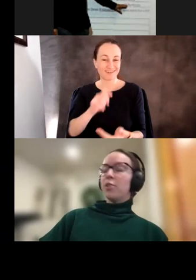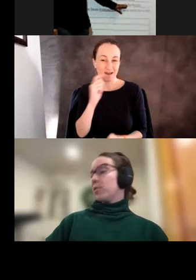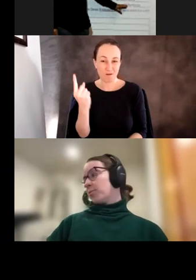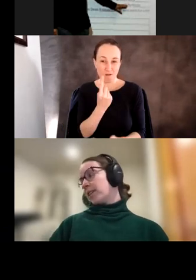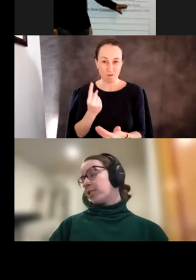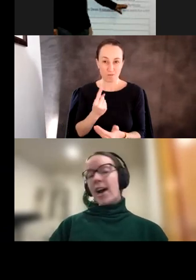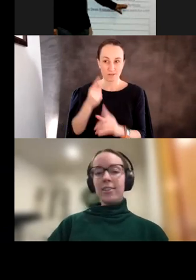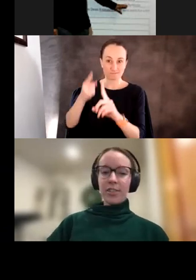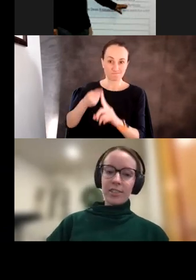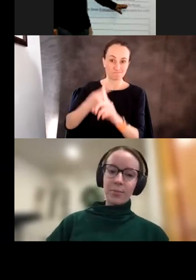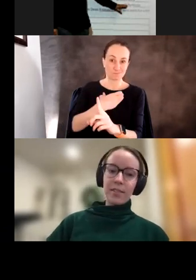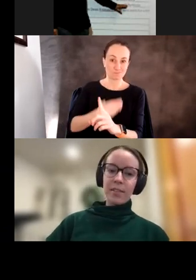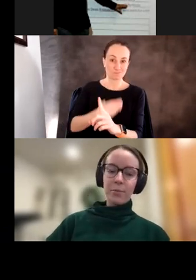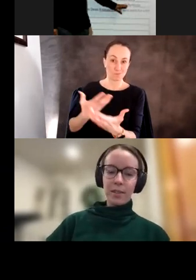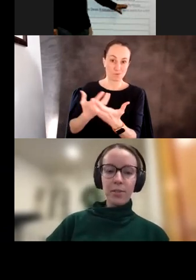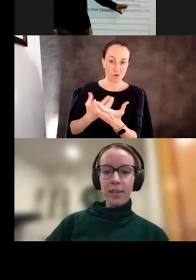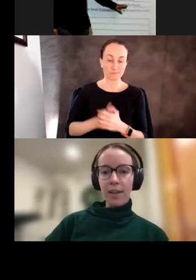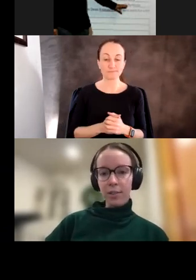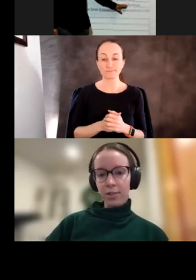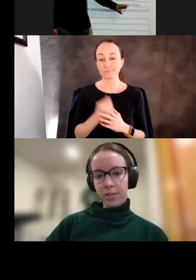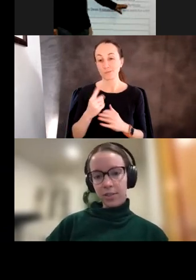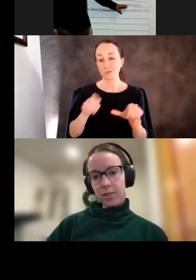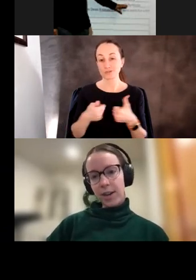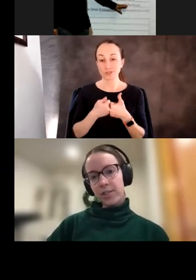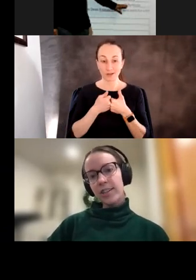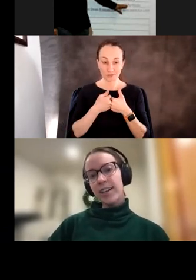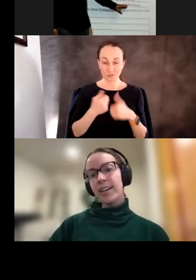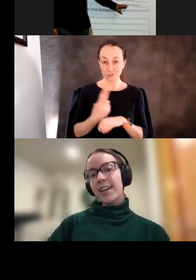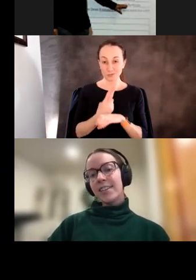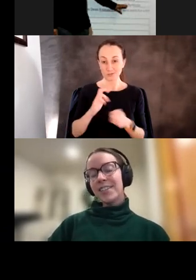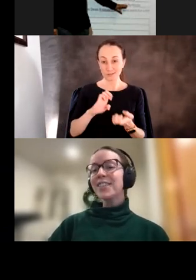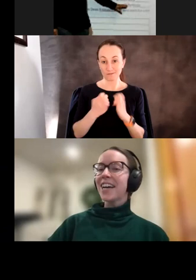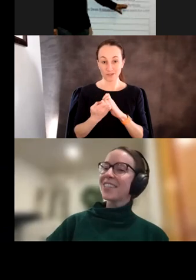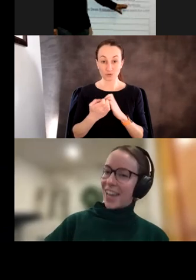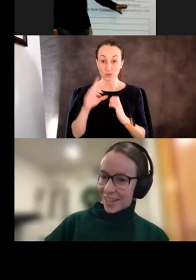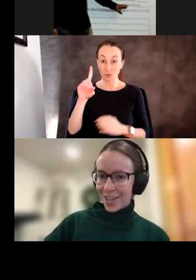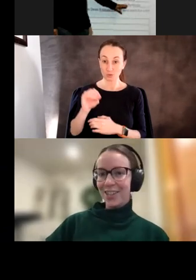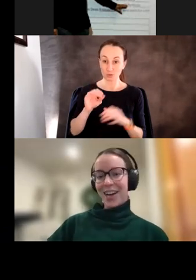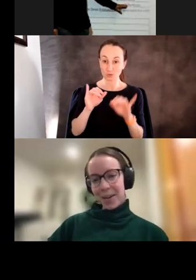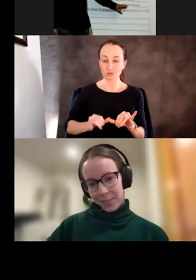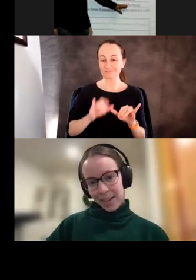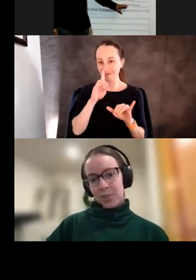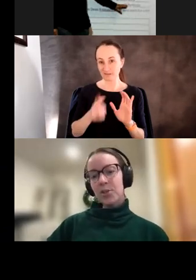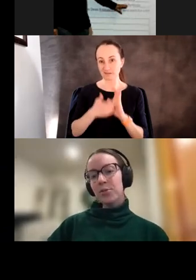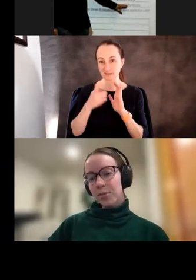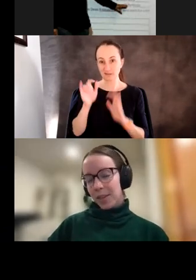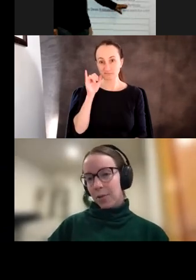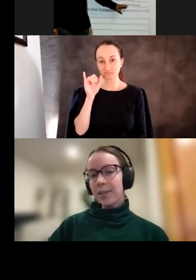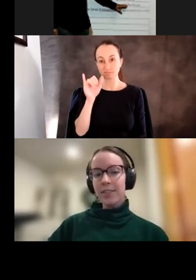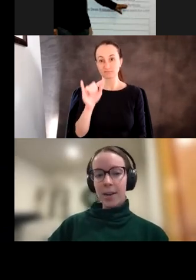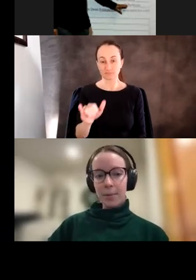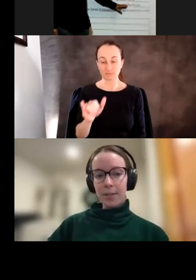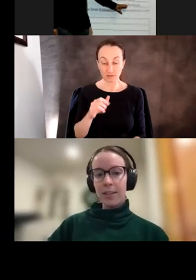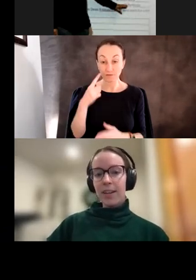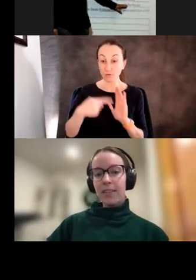So one of the challenges with using evolution to do engineering is that it does tend to take a long time. So in